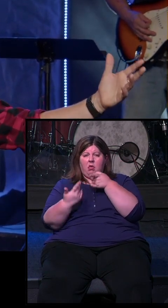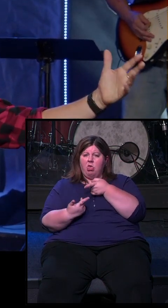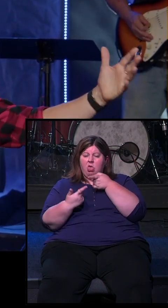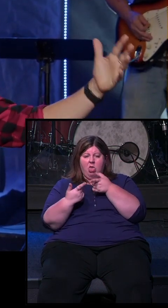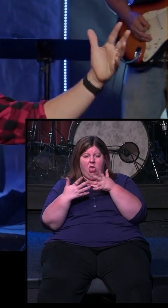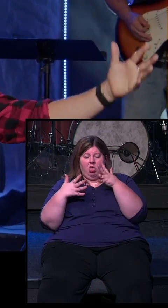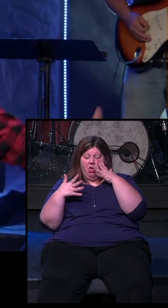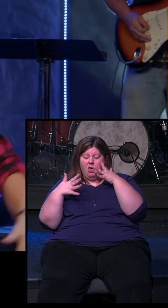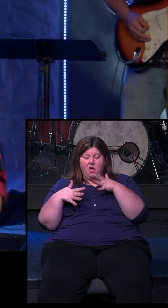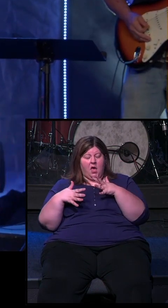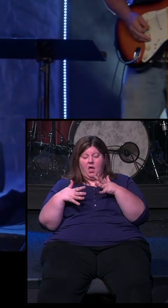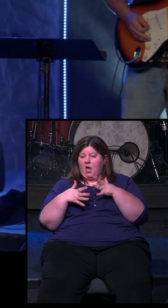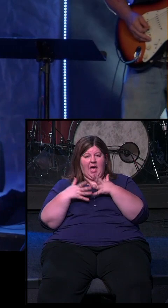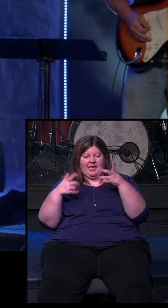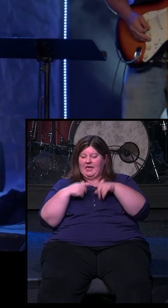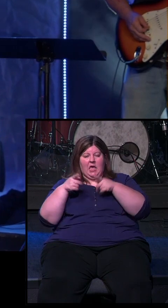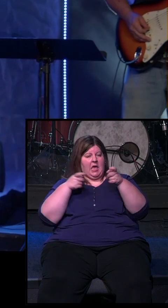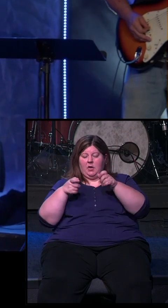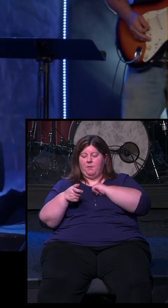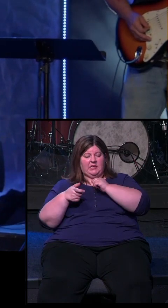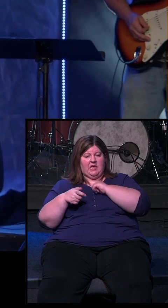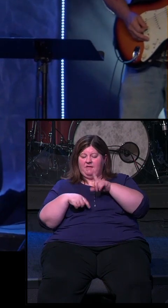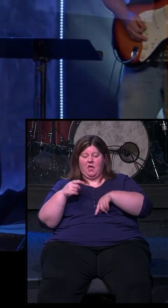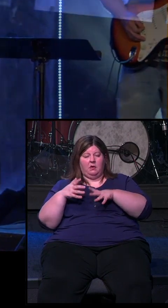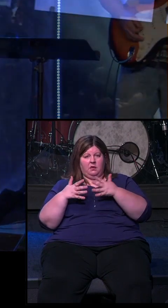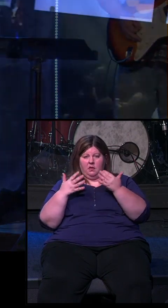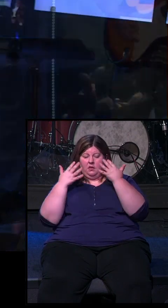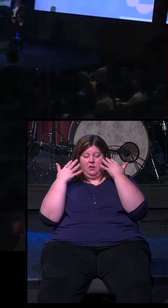I'm facing something that's too big for me. Yeah.